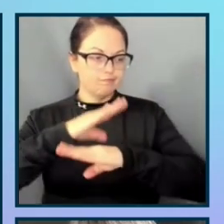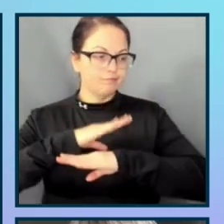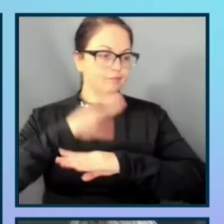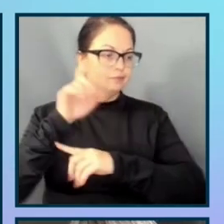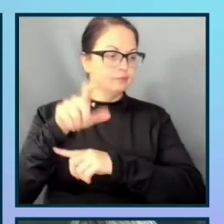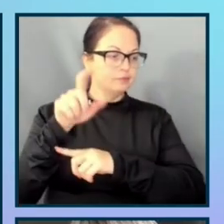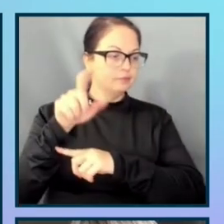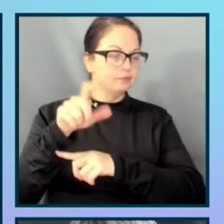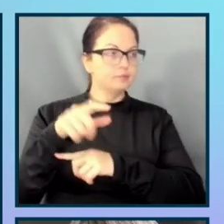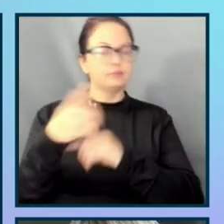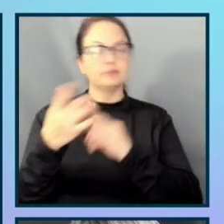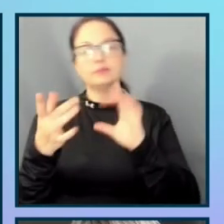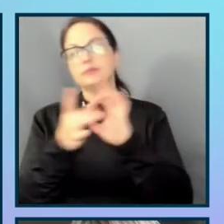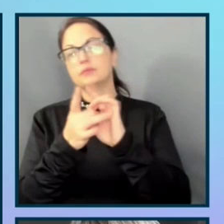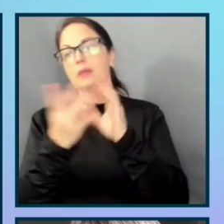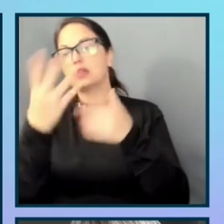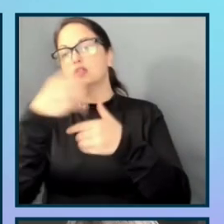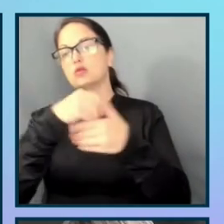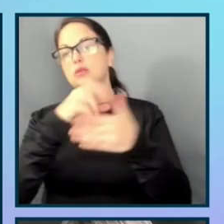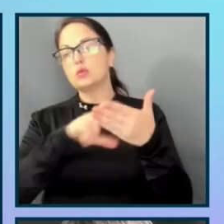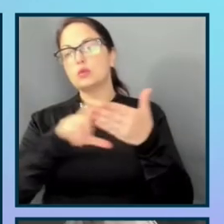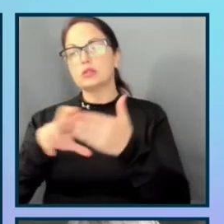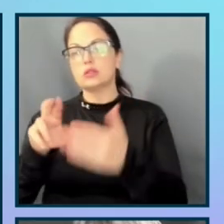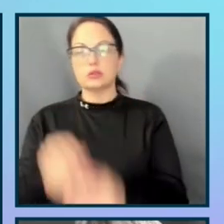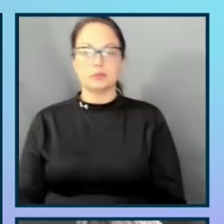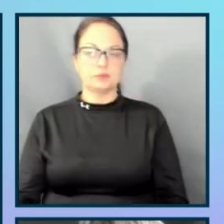um, through an inclusive research lens.